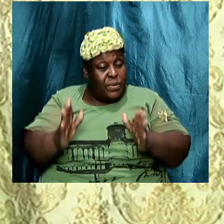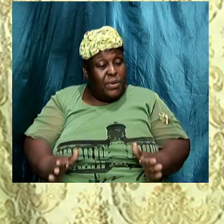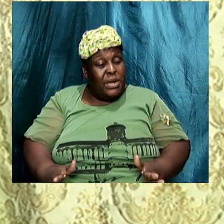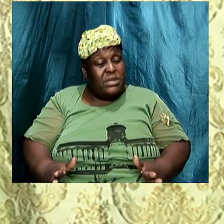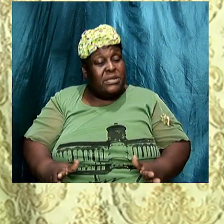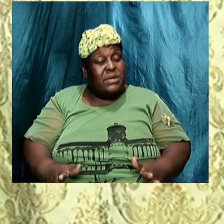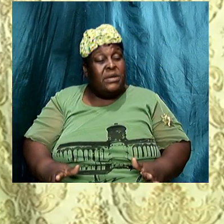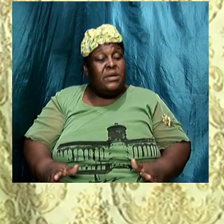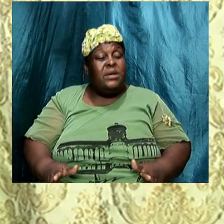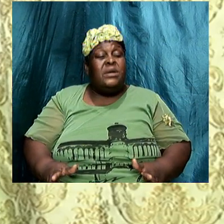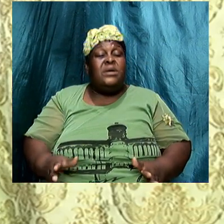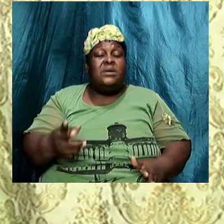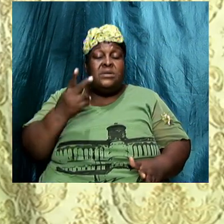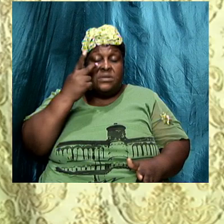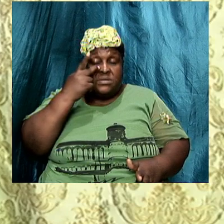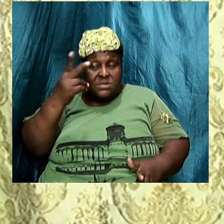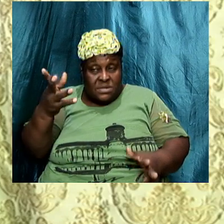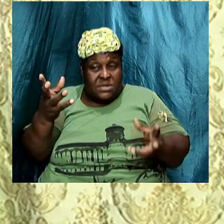Seek a sign